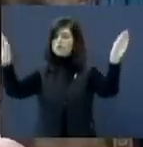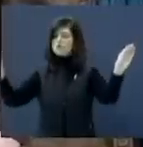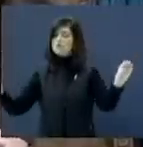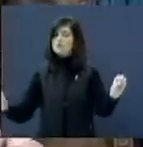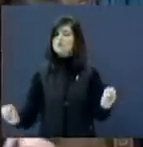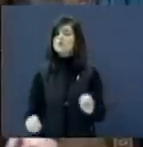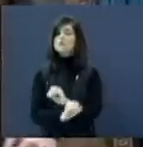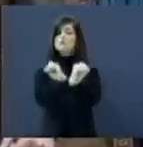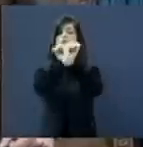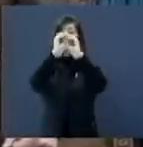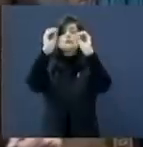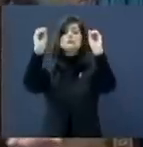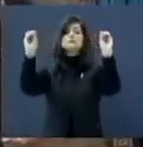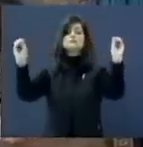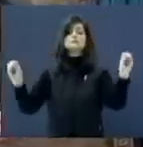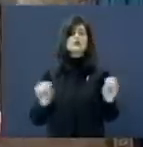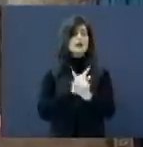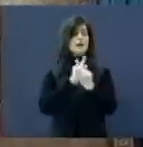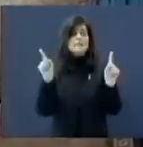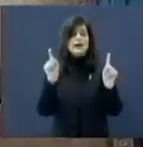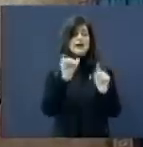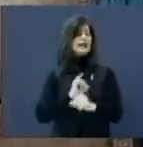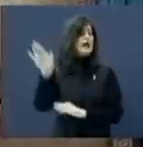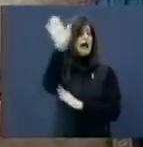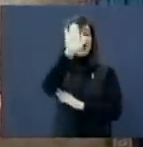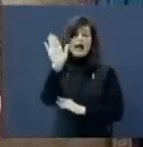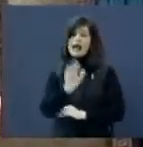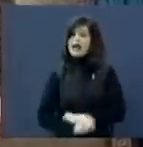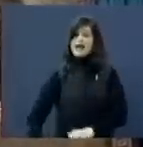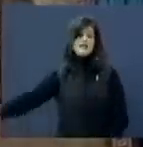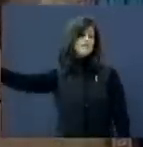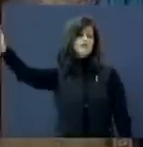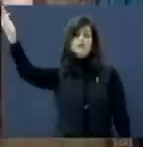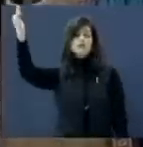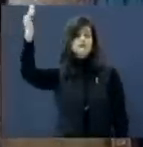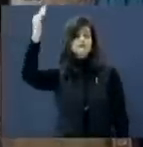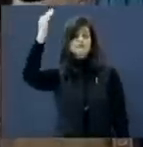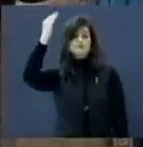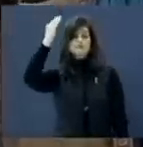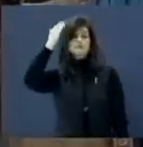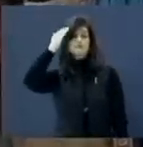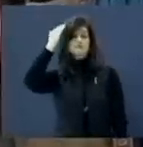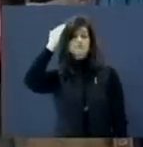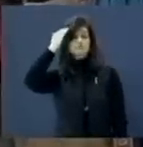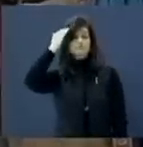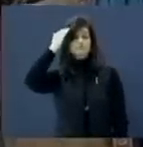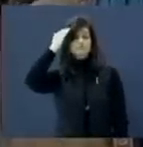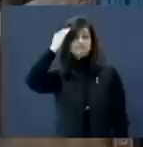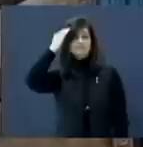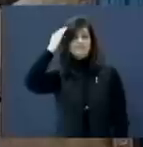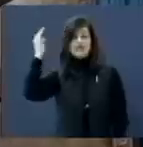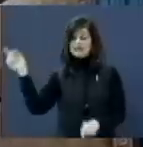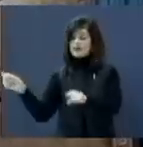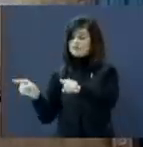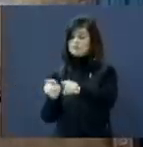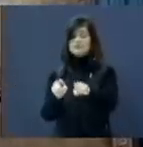Oh, but I never knew The day would slip